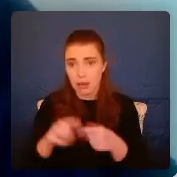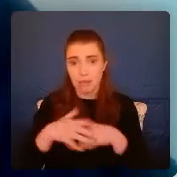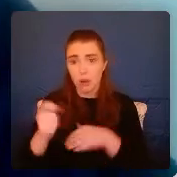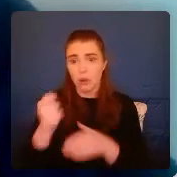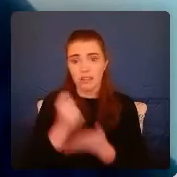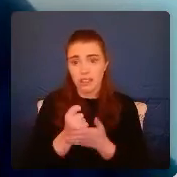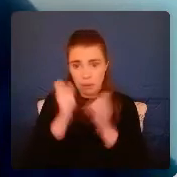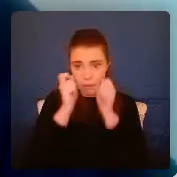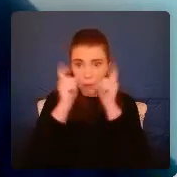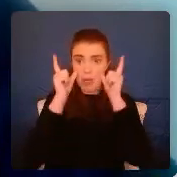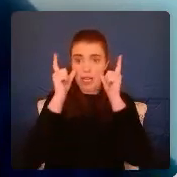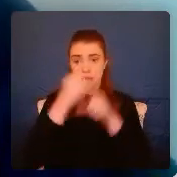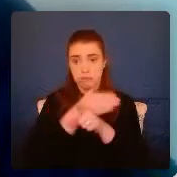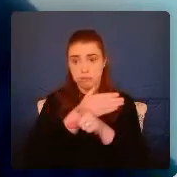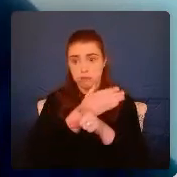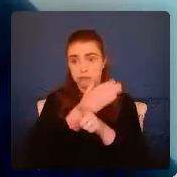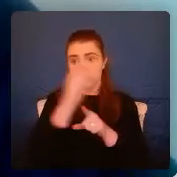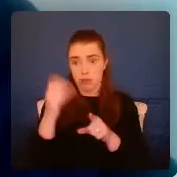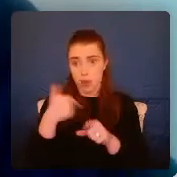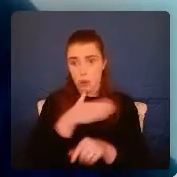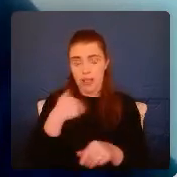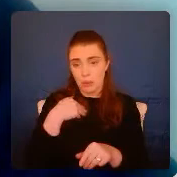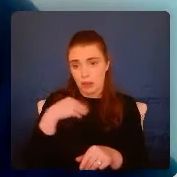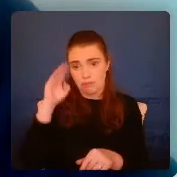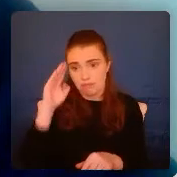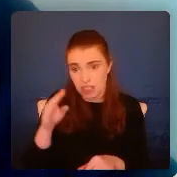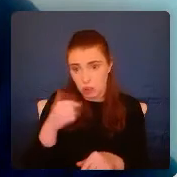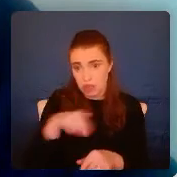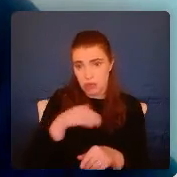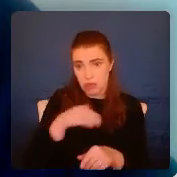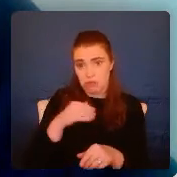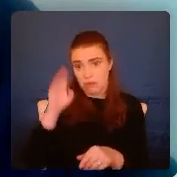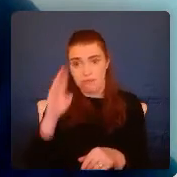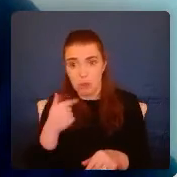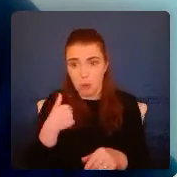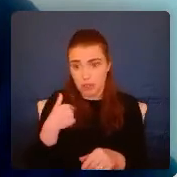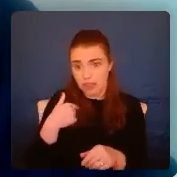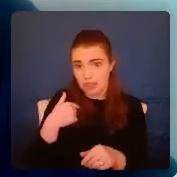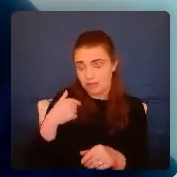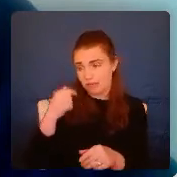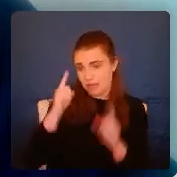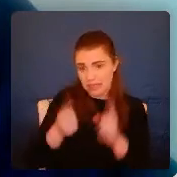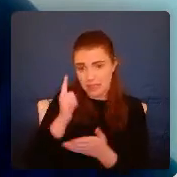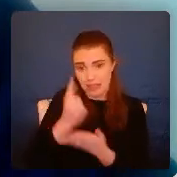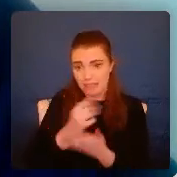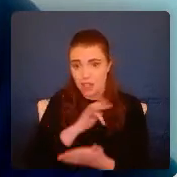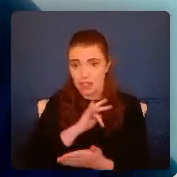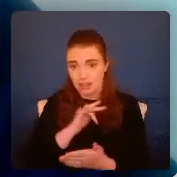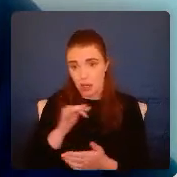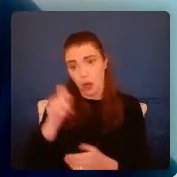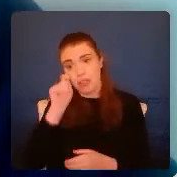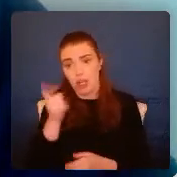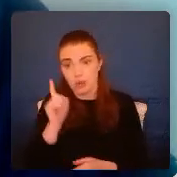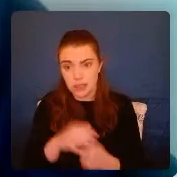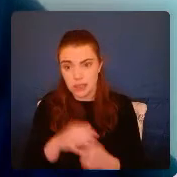set up as long as we wanted and we were in charge. We had the power and we loved it or at least we thought we did at the time. Anything we wanted